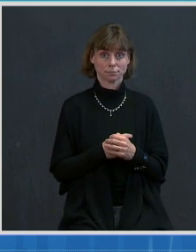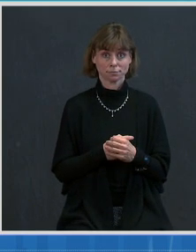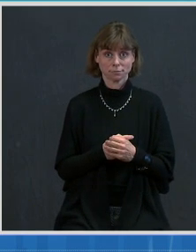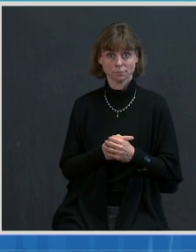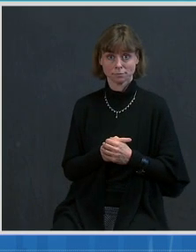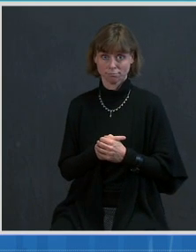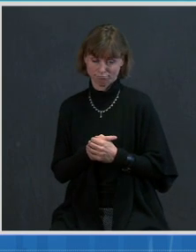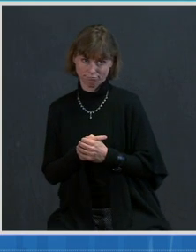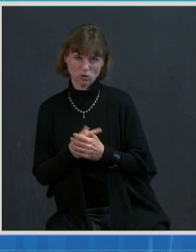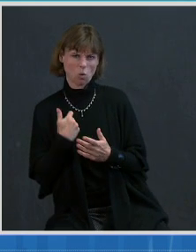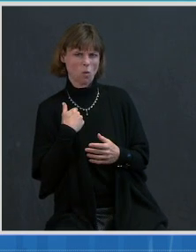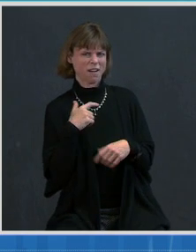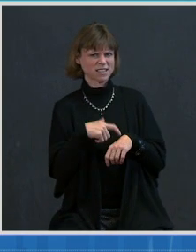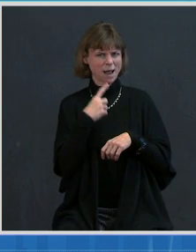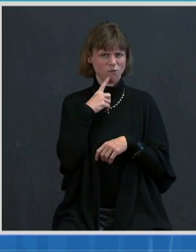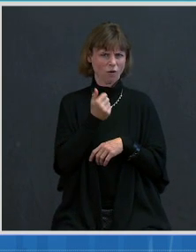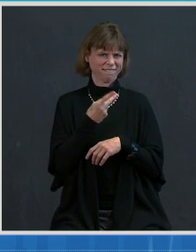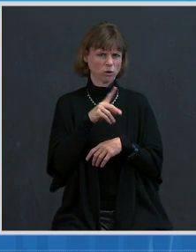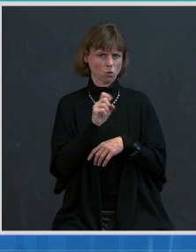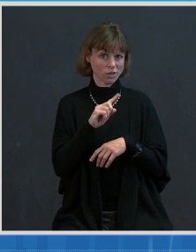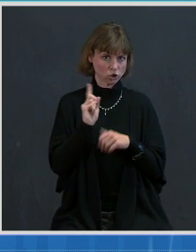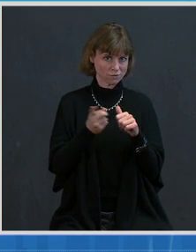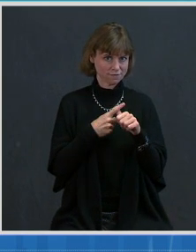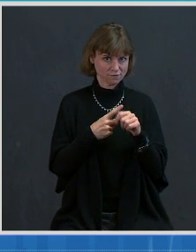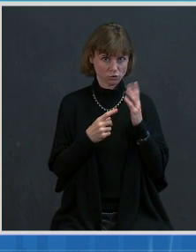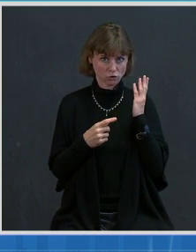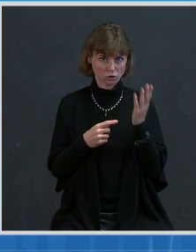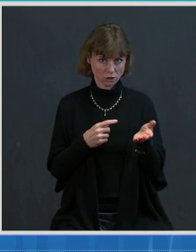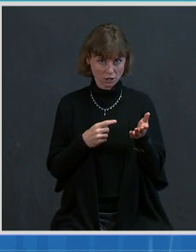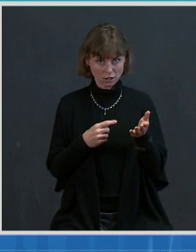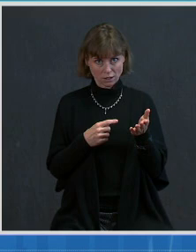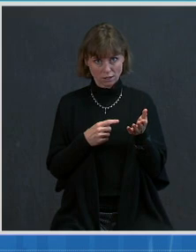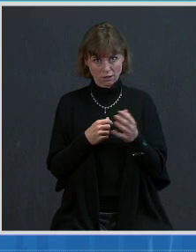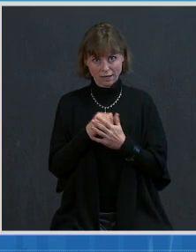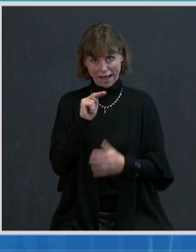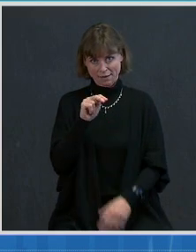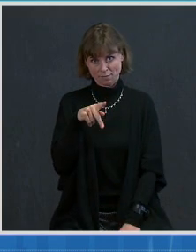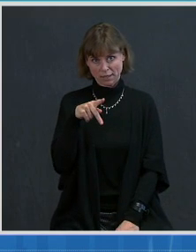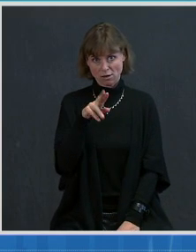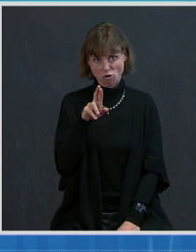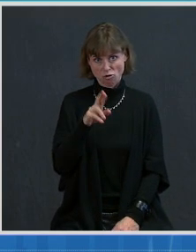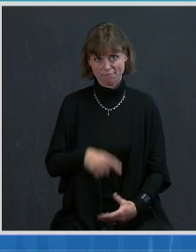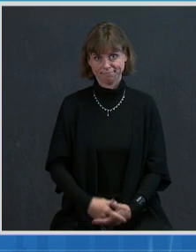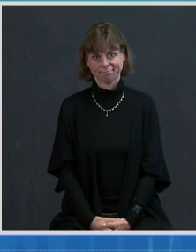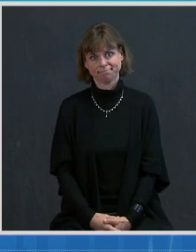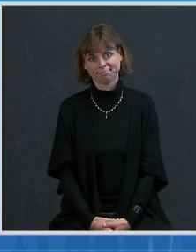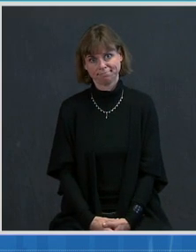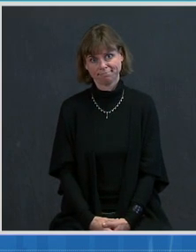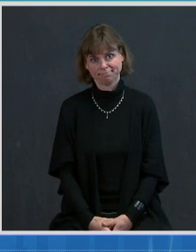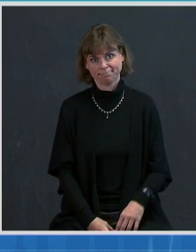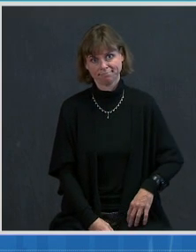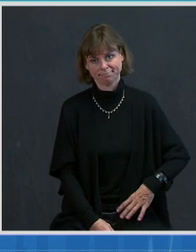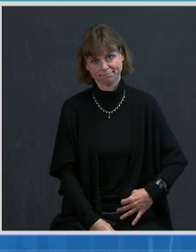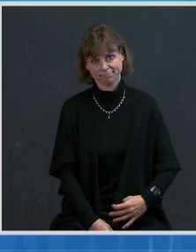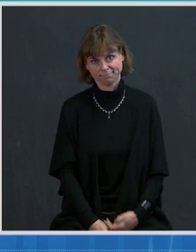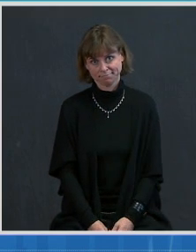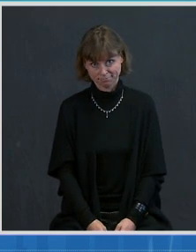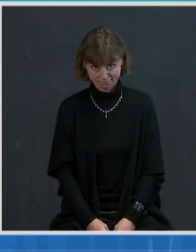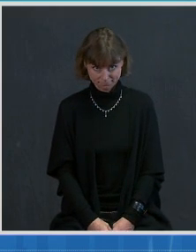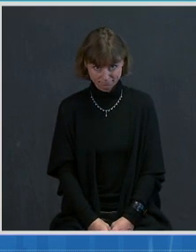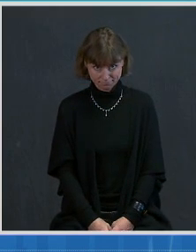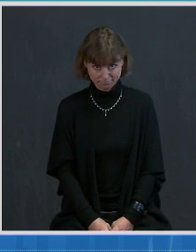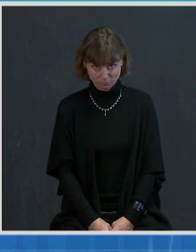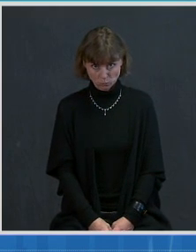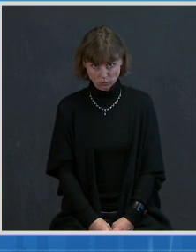All right, we have time for a few questions. First question, we'll go to Tamara Keith at NPR.- Thank you very